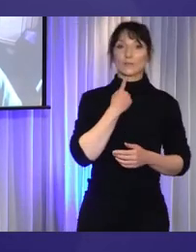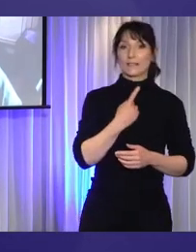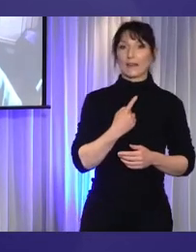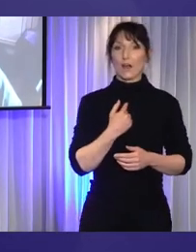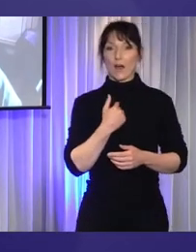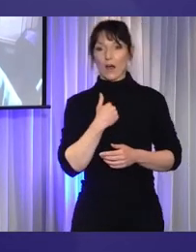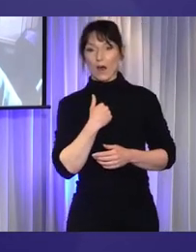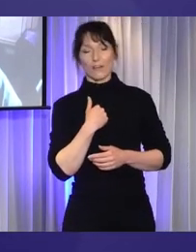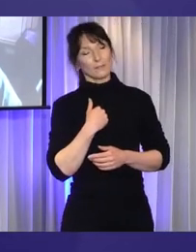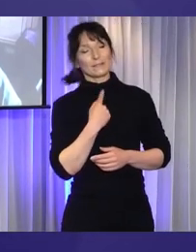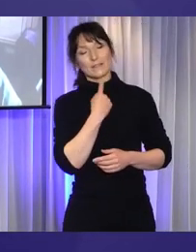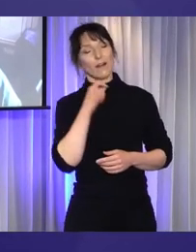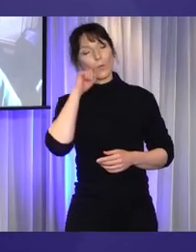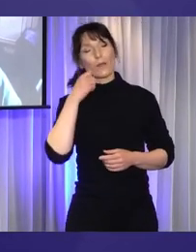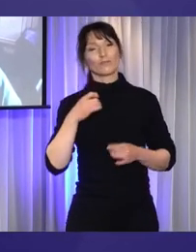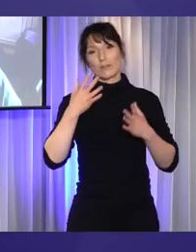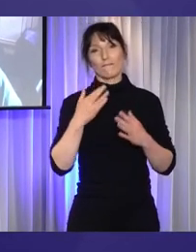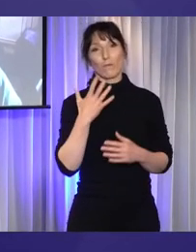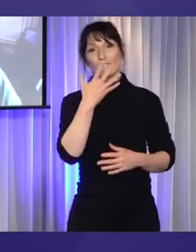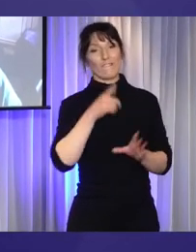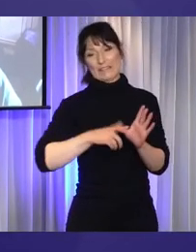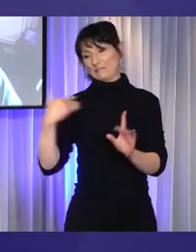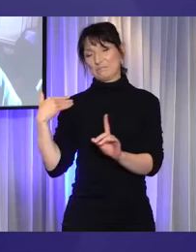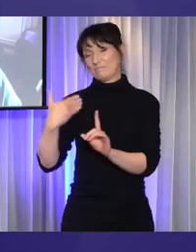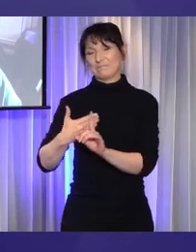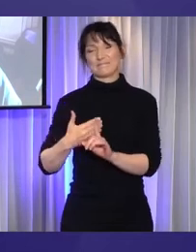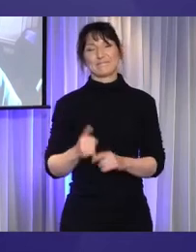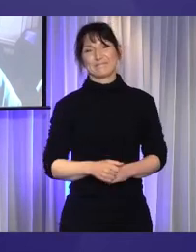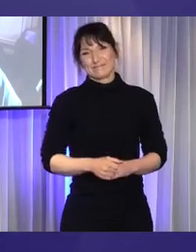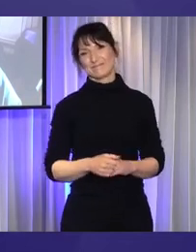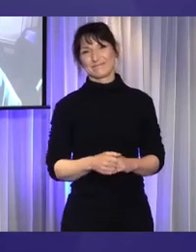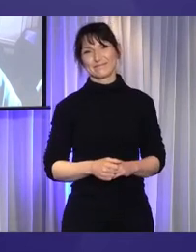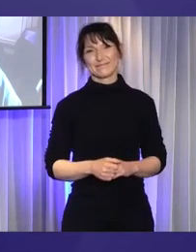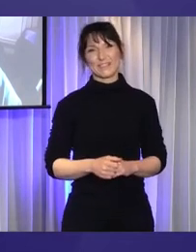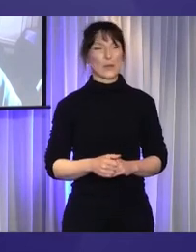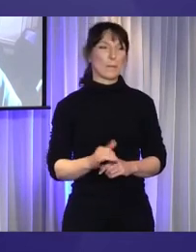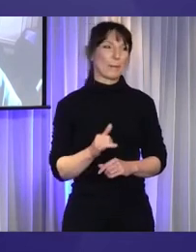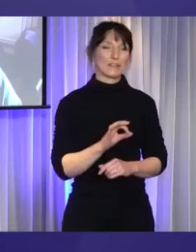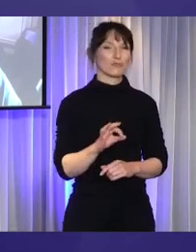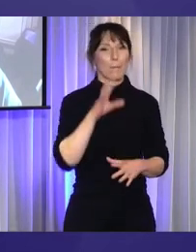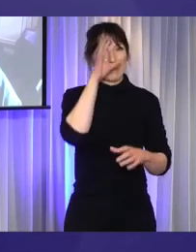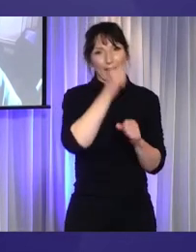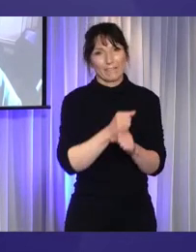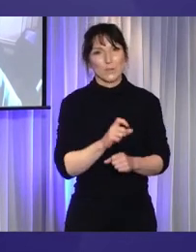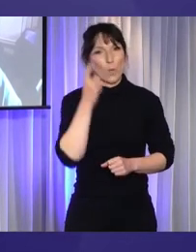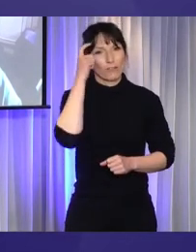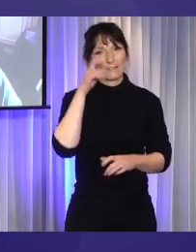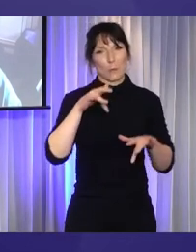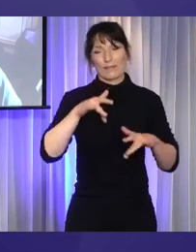been threatening retirement for five years, so don't be too concerned.